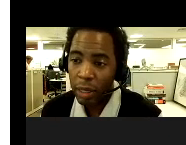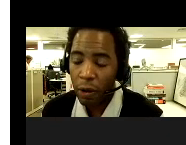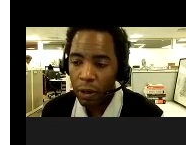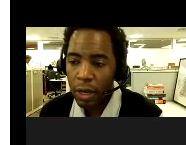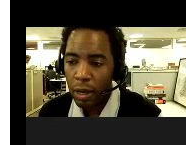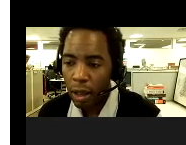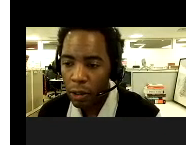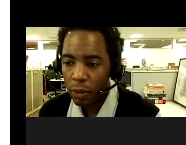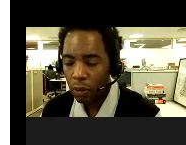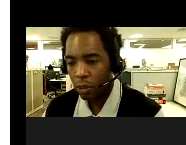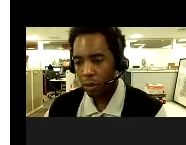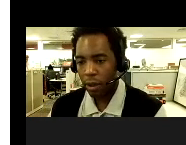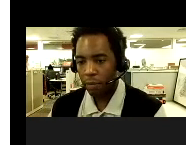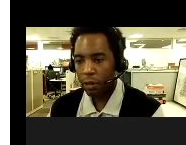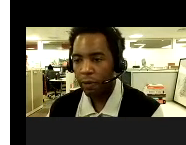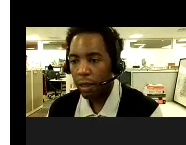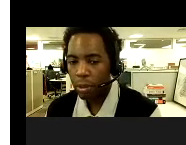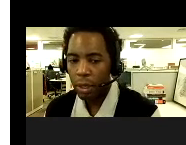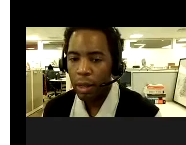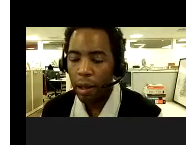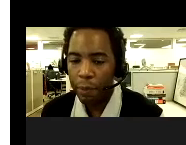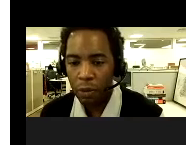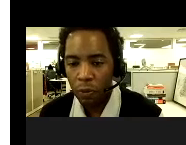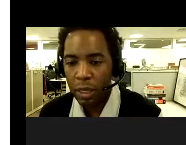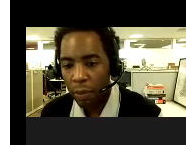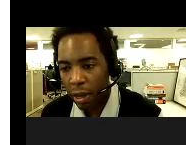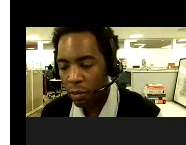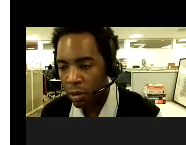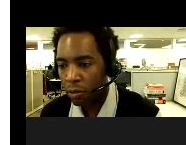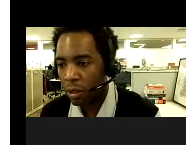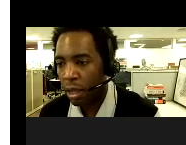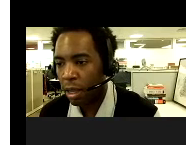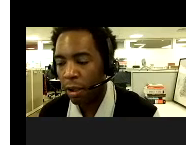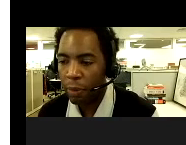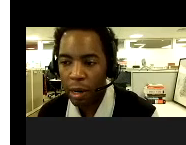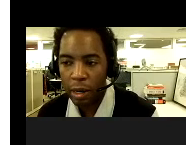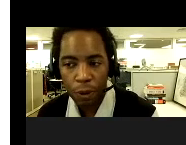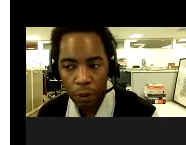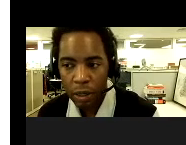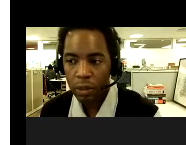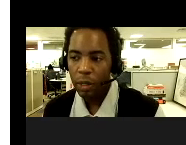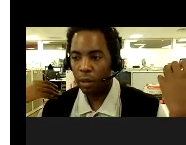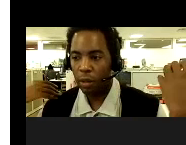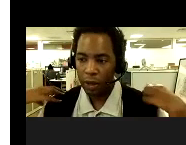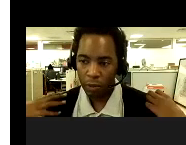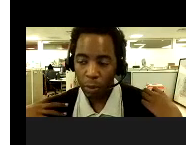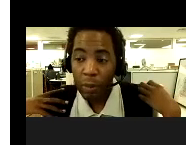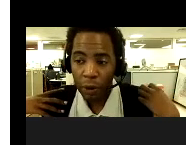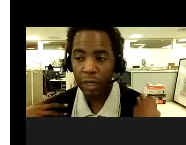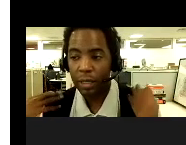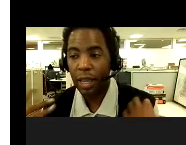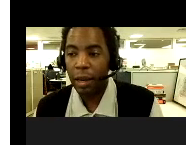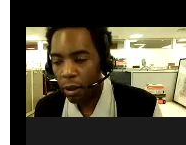can take a bit longer, uh, to, to, um, to develop. Um, but when we think about symptoms, uh, talk about it two ways. Think about, it's